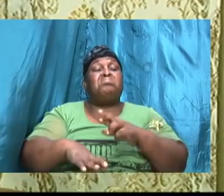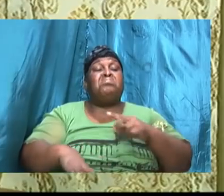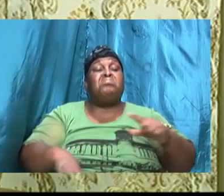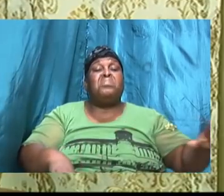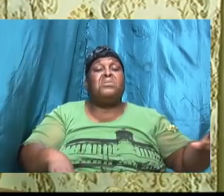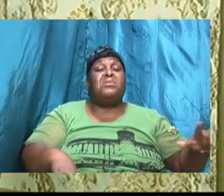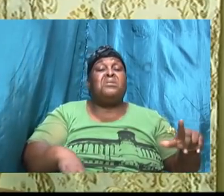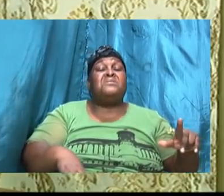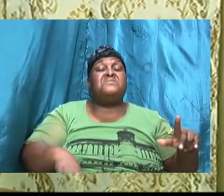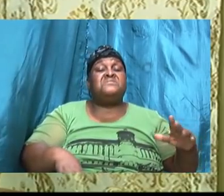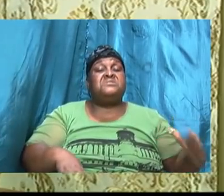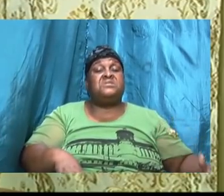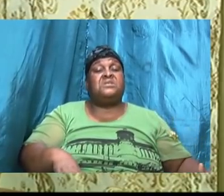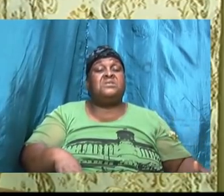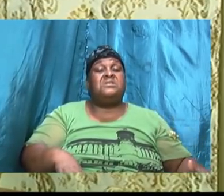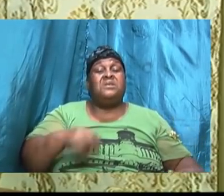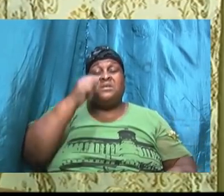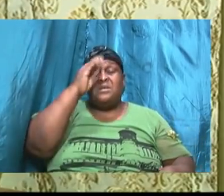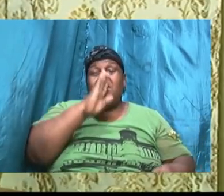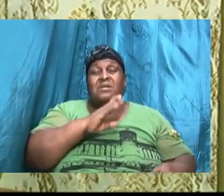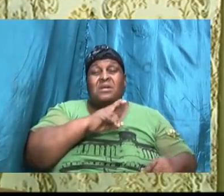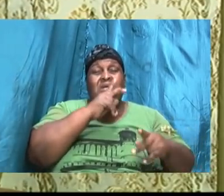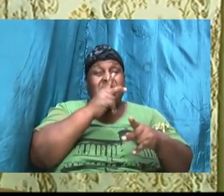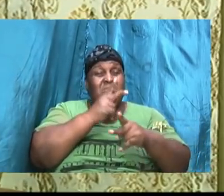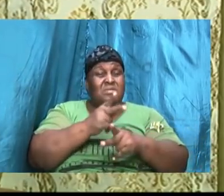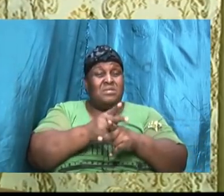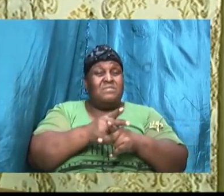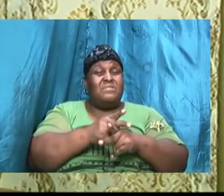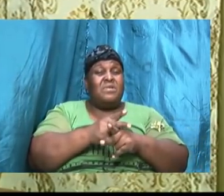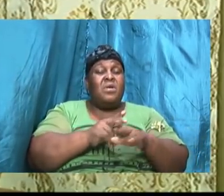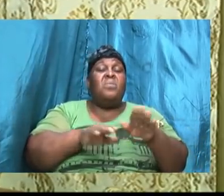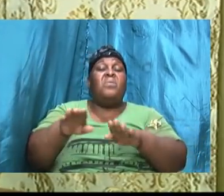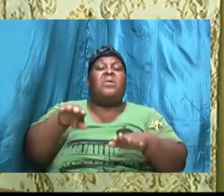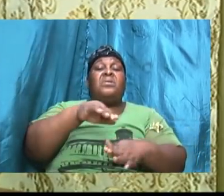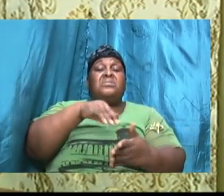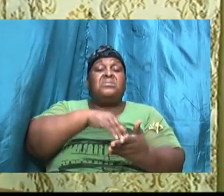he cares if you are walking down the middle of that road